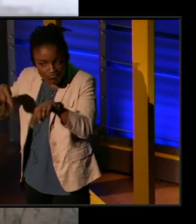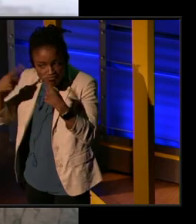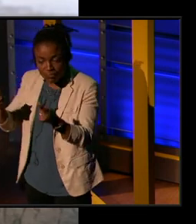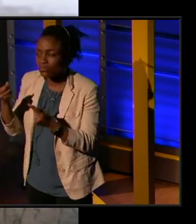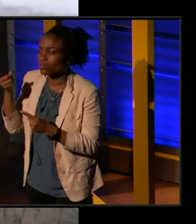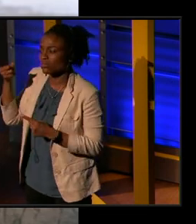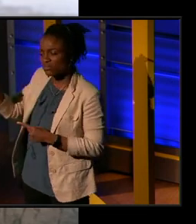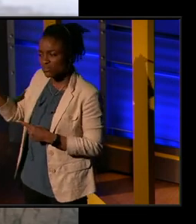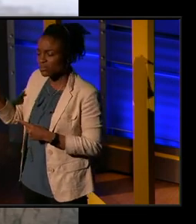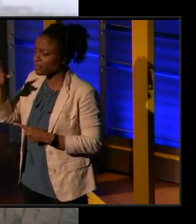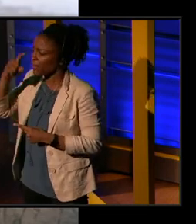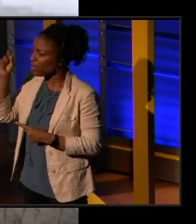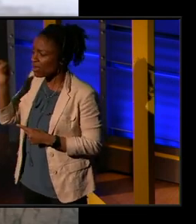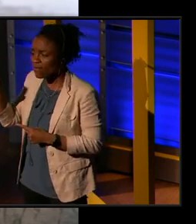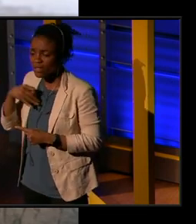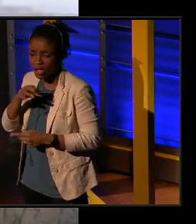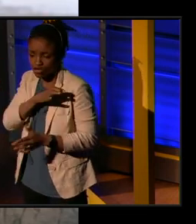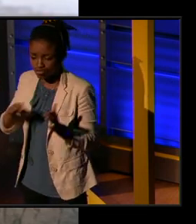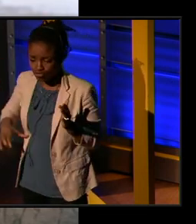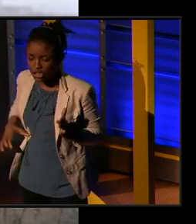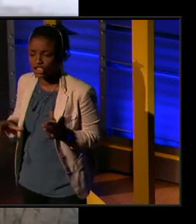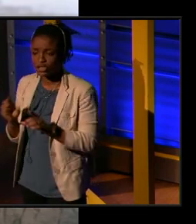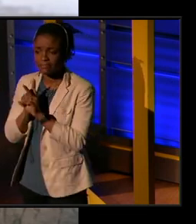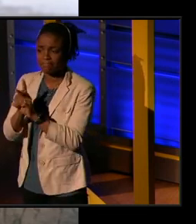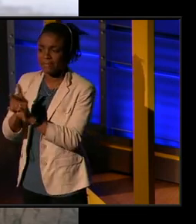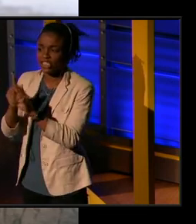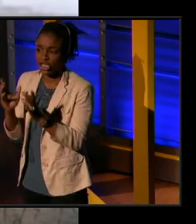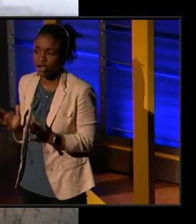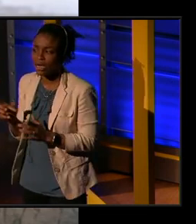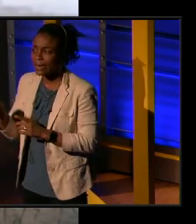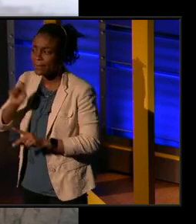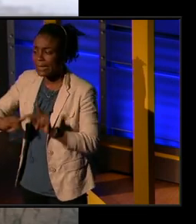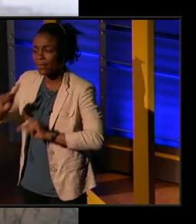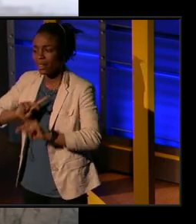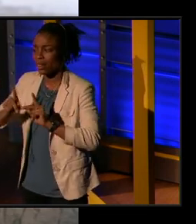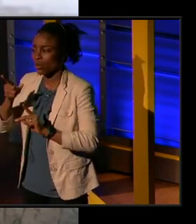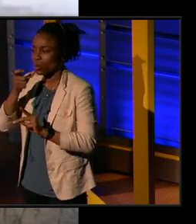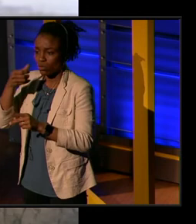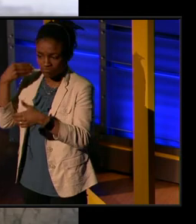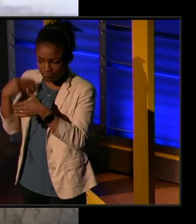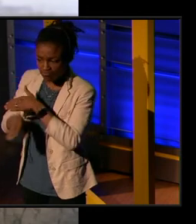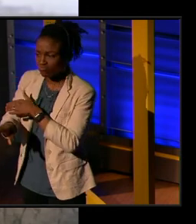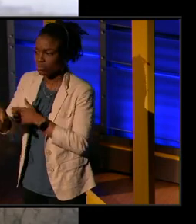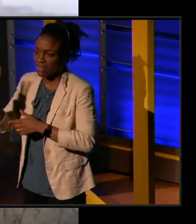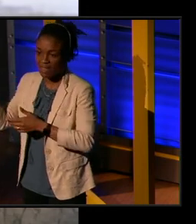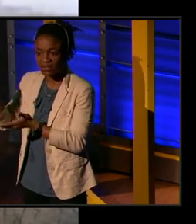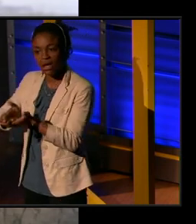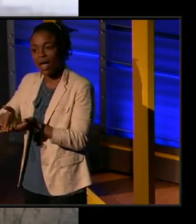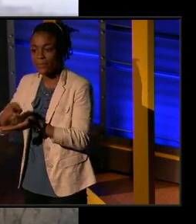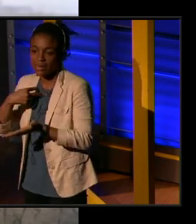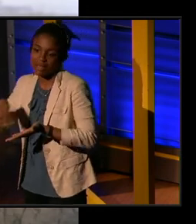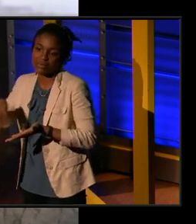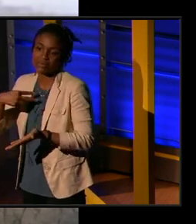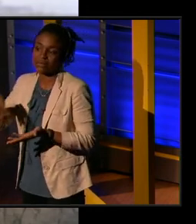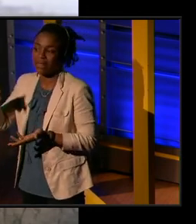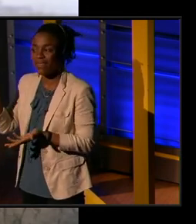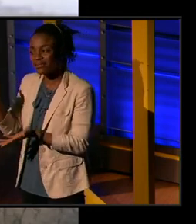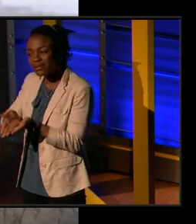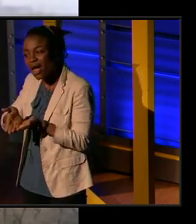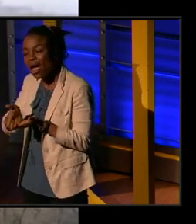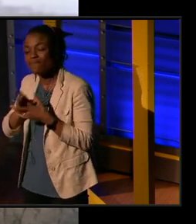they, because of the Christian missionaries that went in, they stopped dancing. And they stopped relating